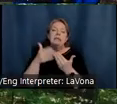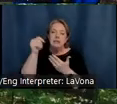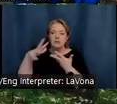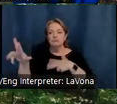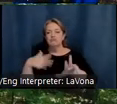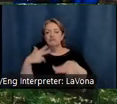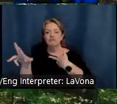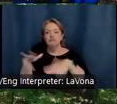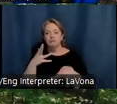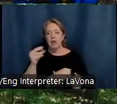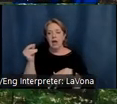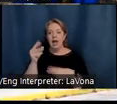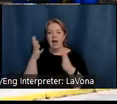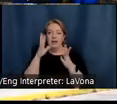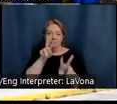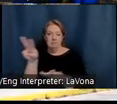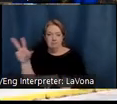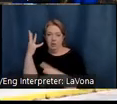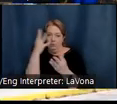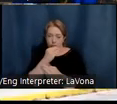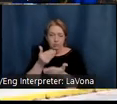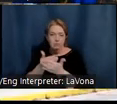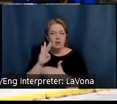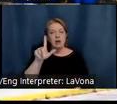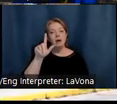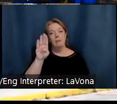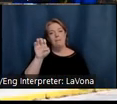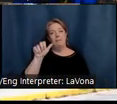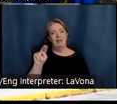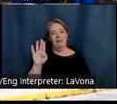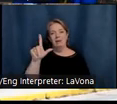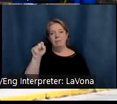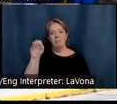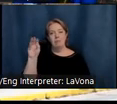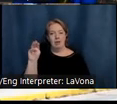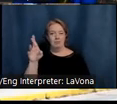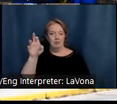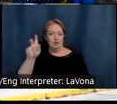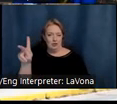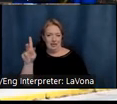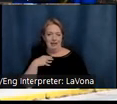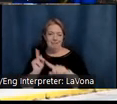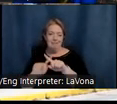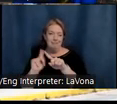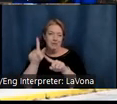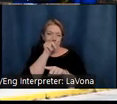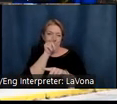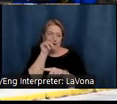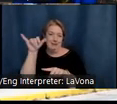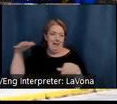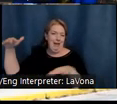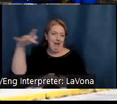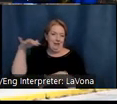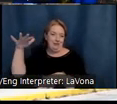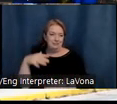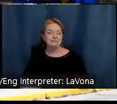breed here. We need to maybe refuel from all of this activity, and back in town, there is a thriving, and I mean